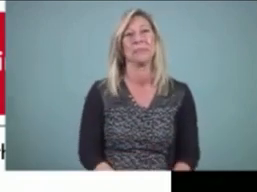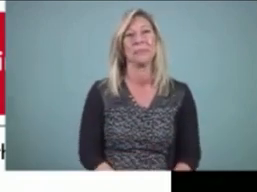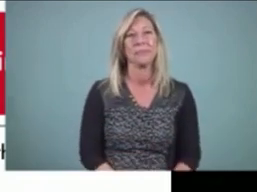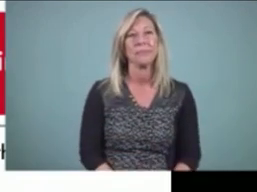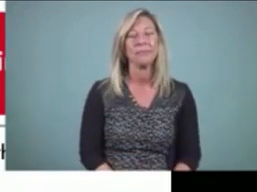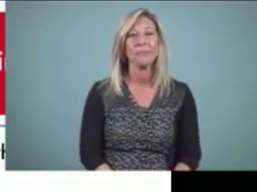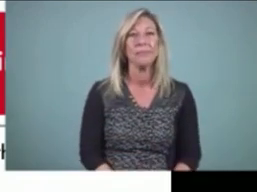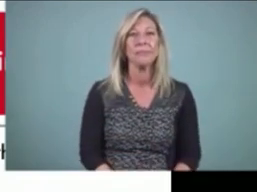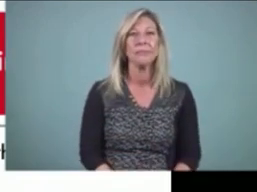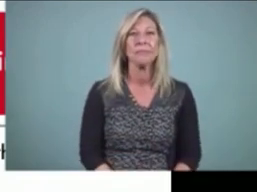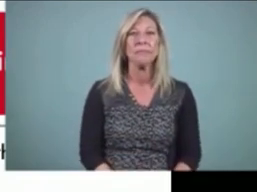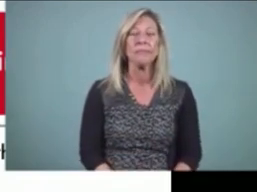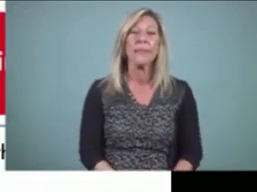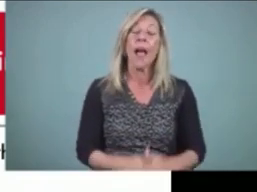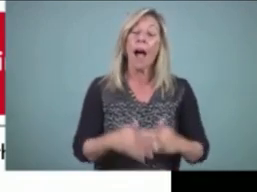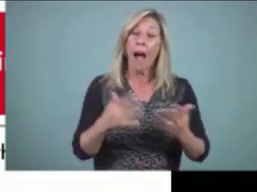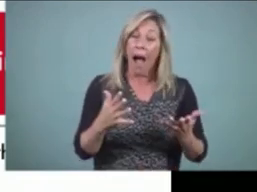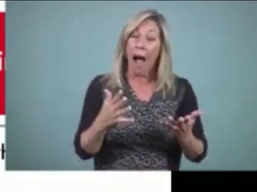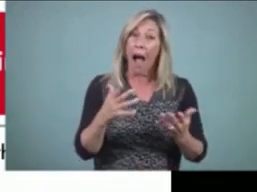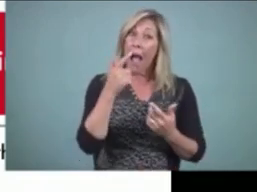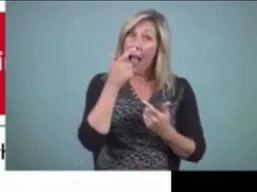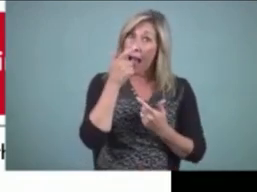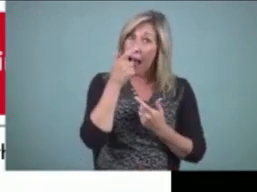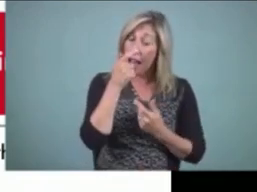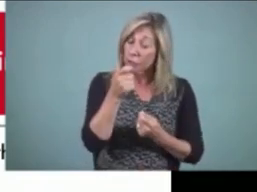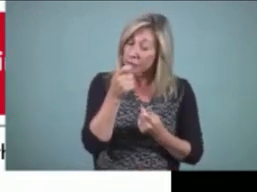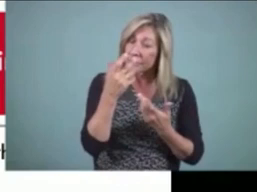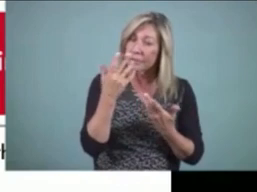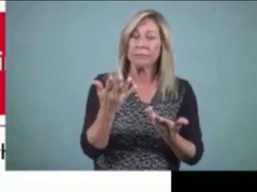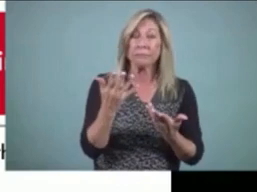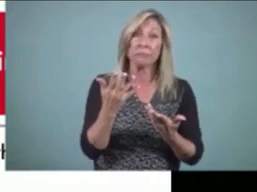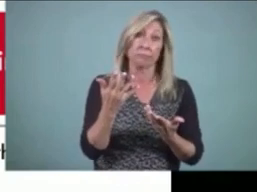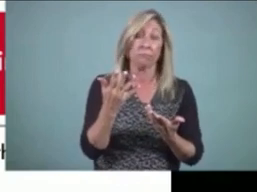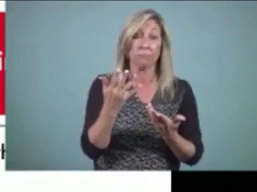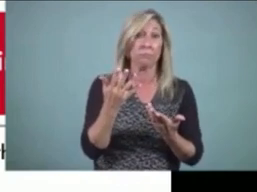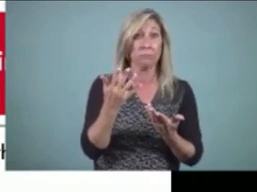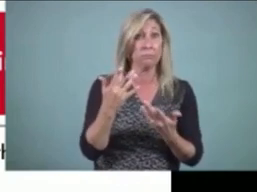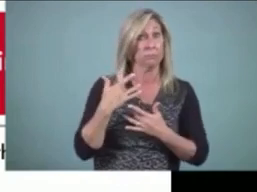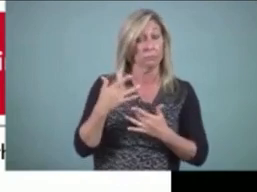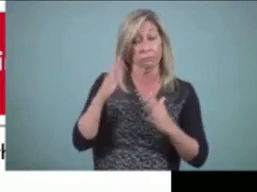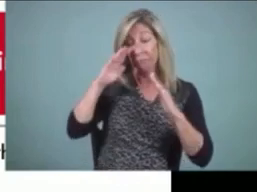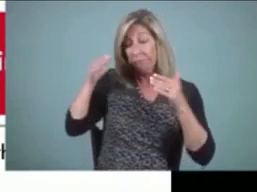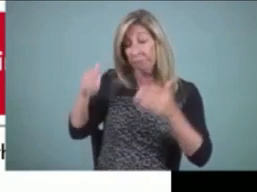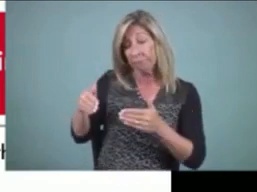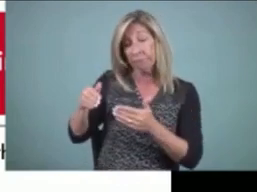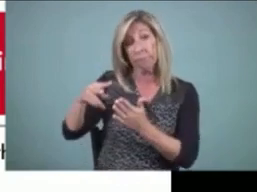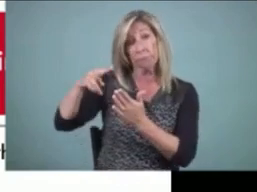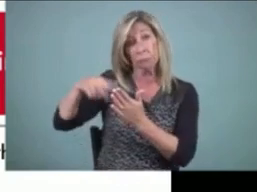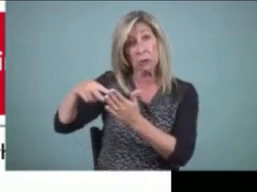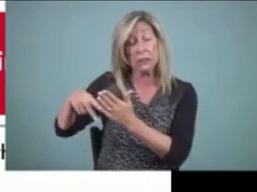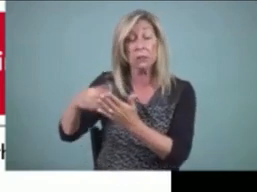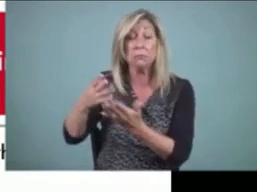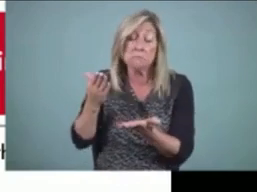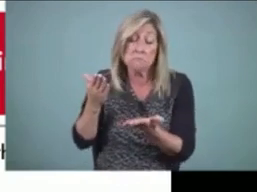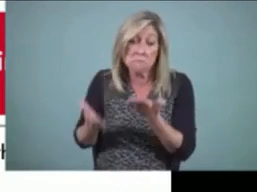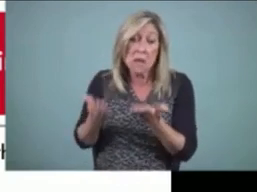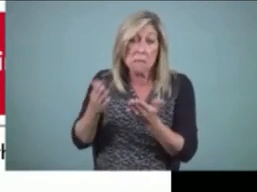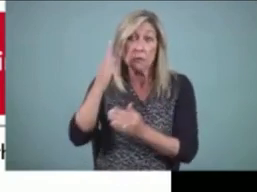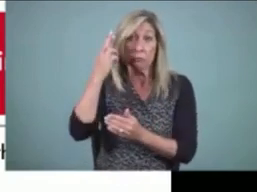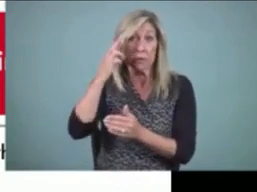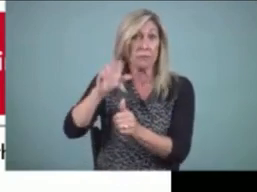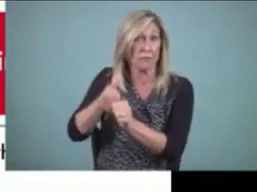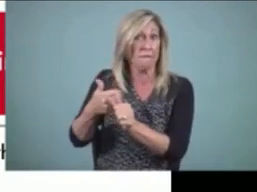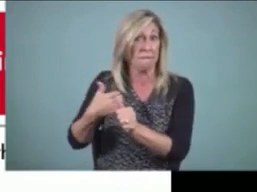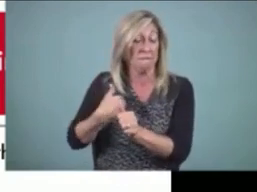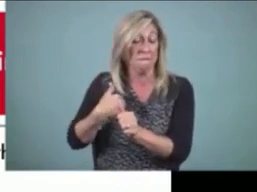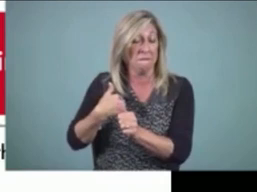Interestingly, though, and perhaps this is why we spend more attention on reading than writing, is that writing really is seen,